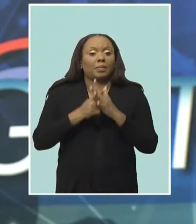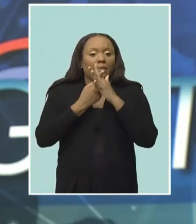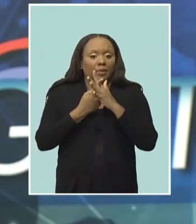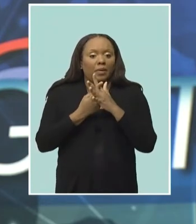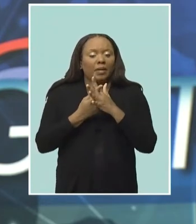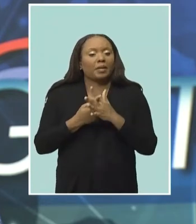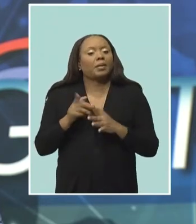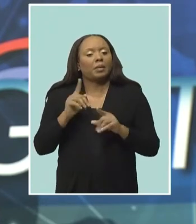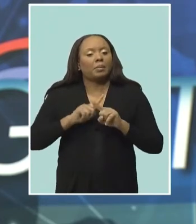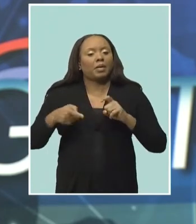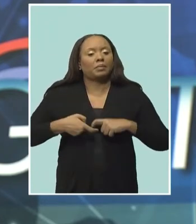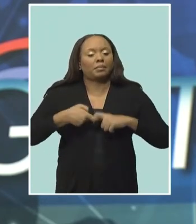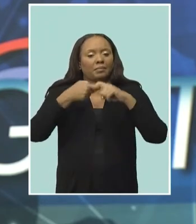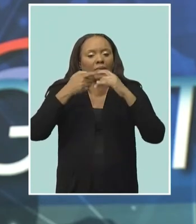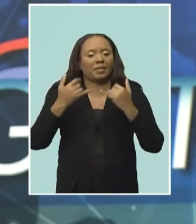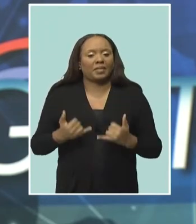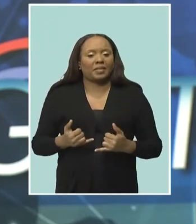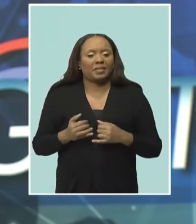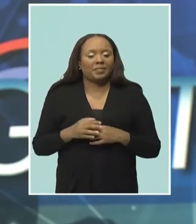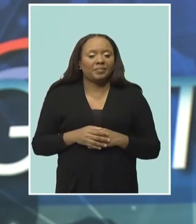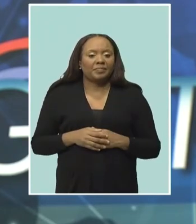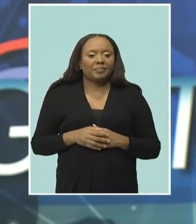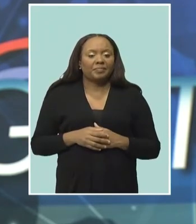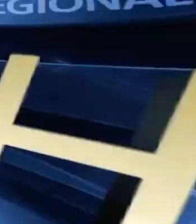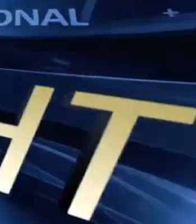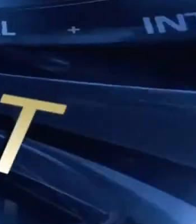troubled school back to full readiness.